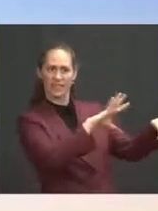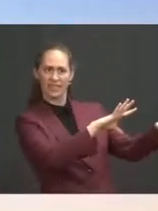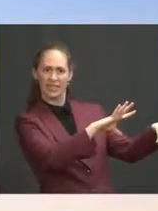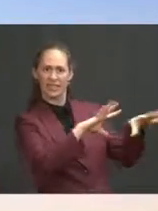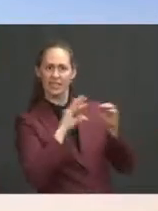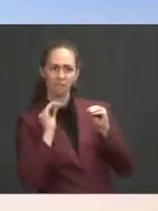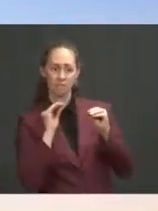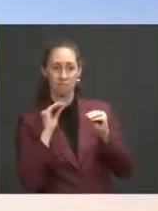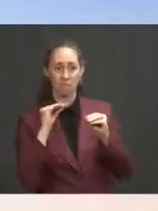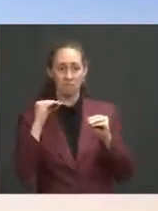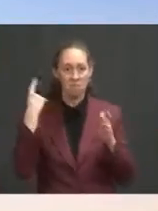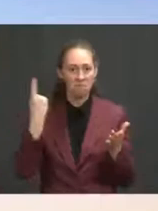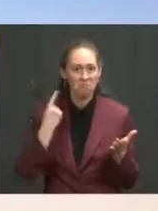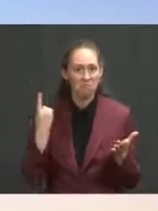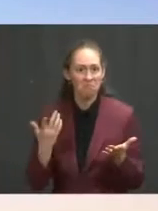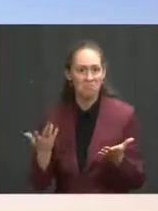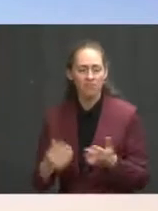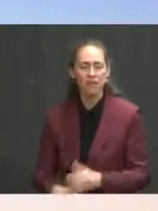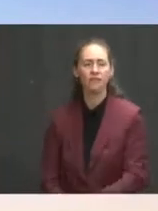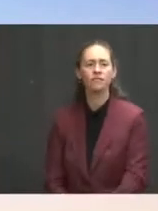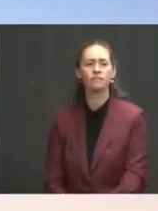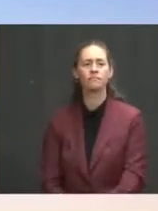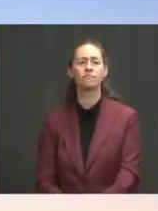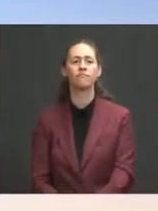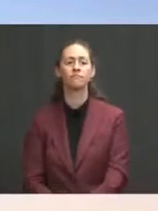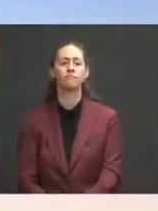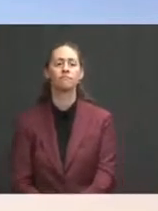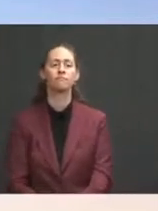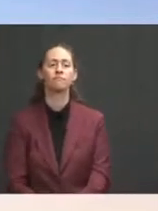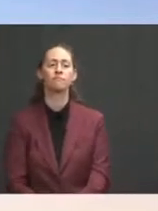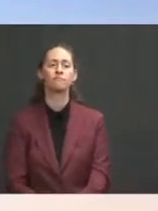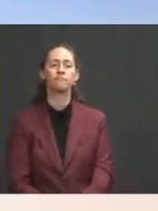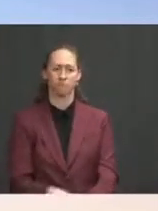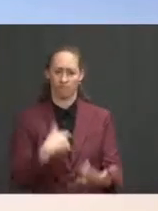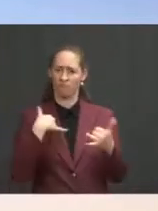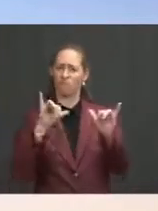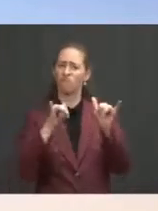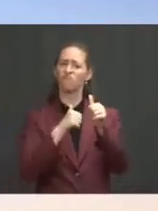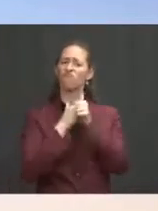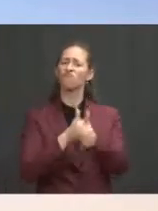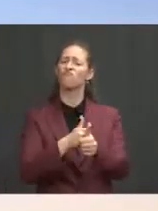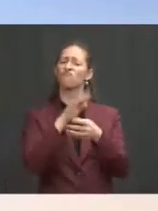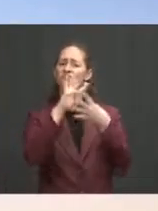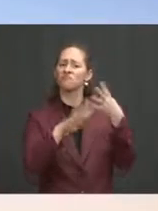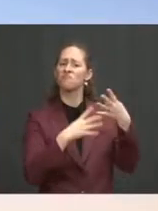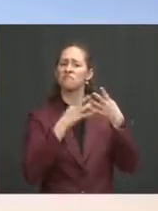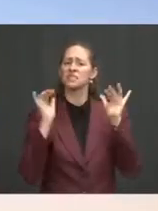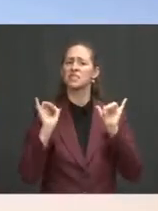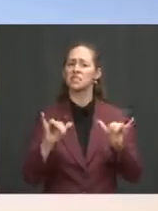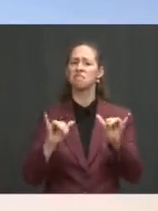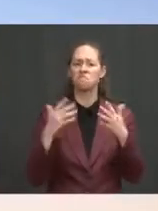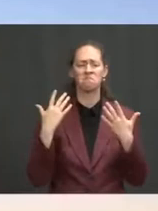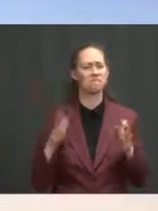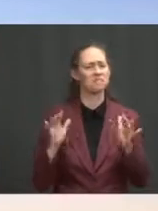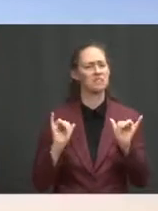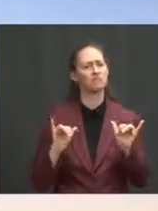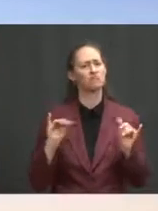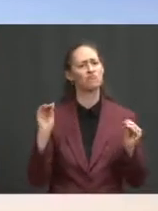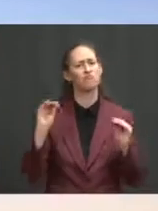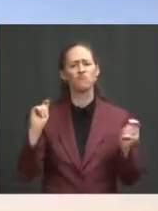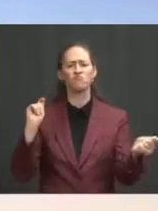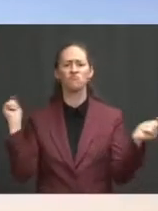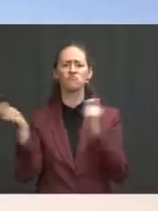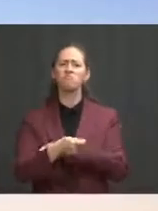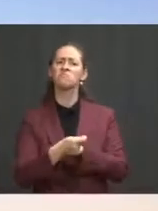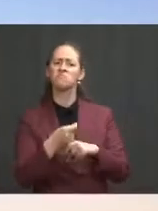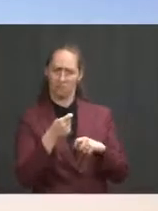Well, I would say that we remain on the timeline that the president announced just a few weeks ago, which is to get our troops out